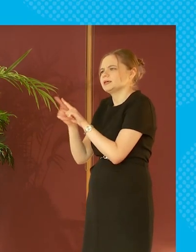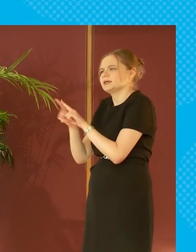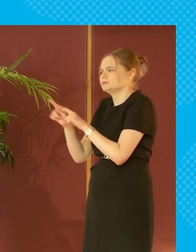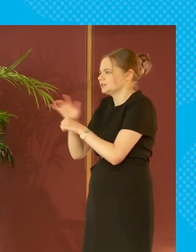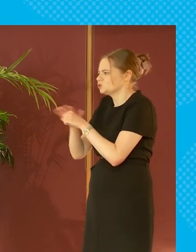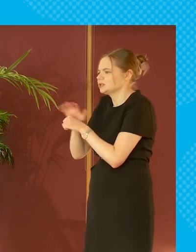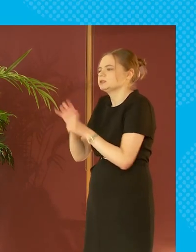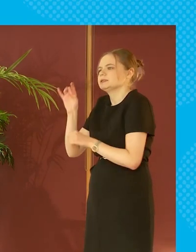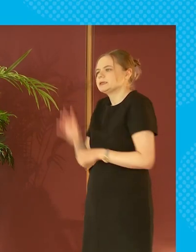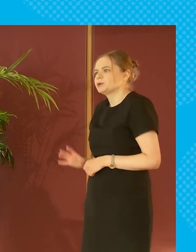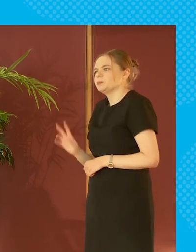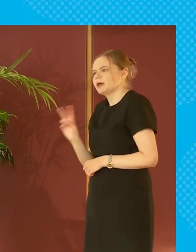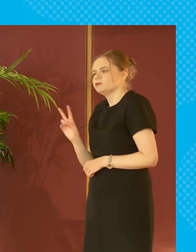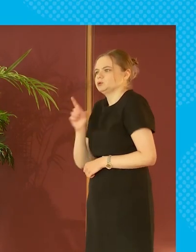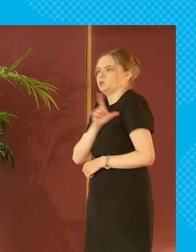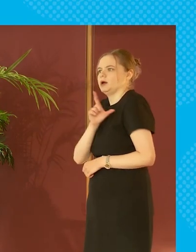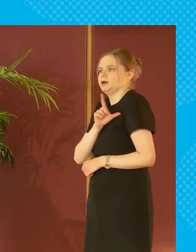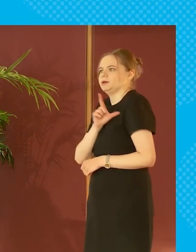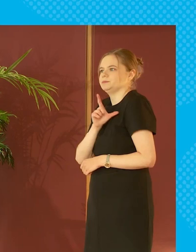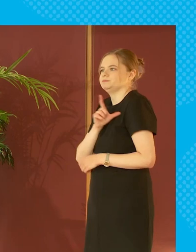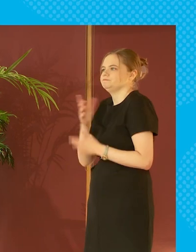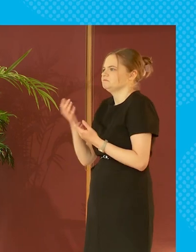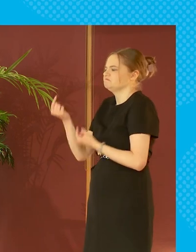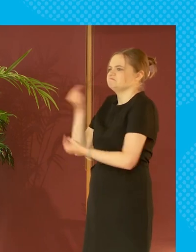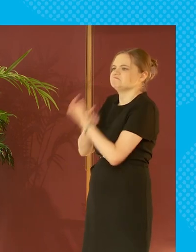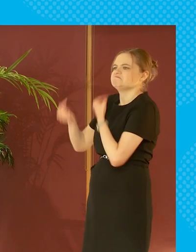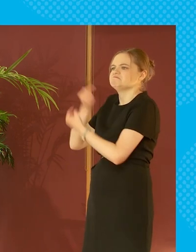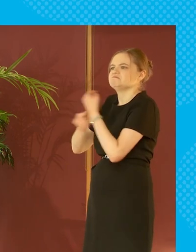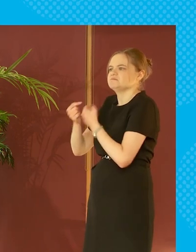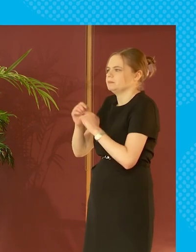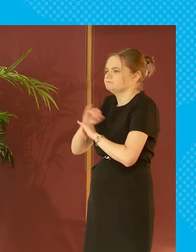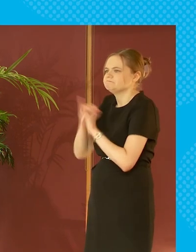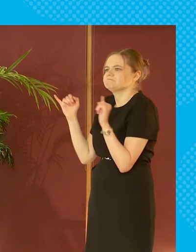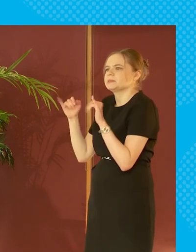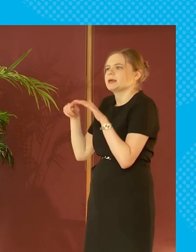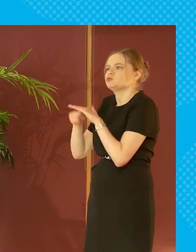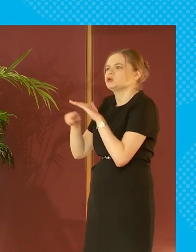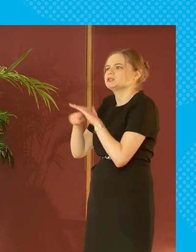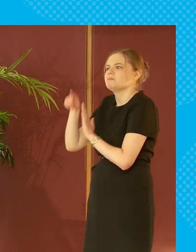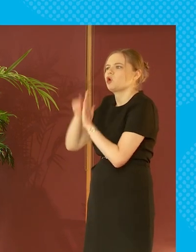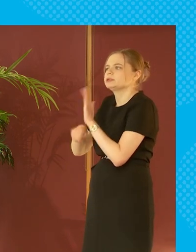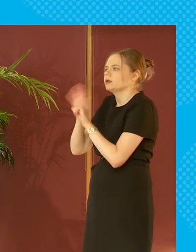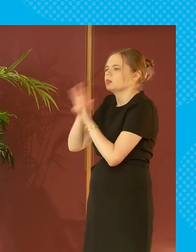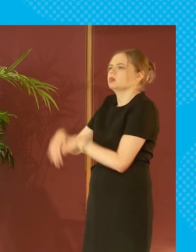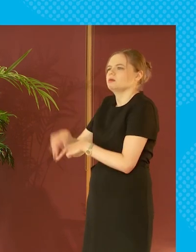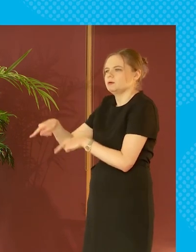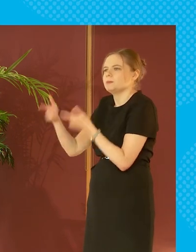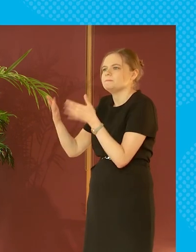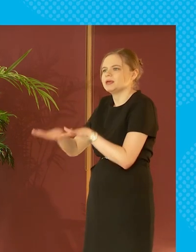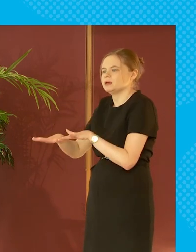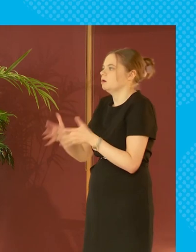situation of being a single parent as a result of our sort of pernicious and nasty immigration policies you know